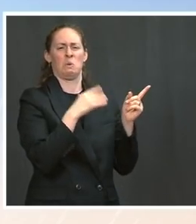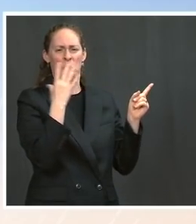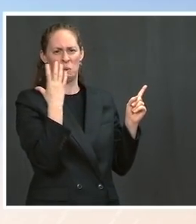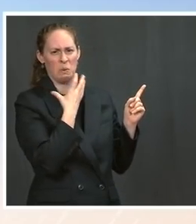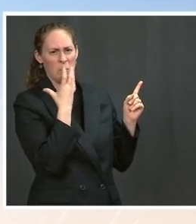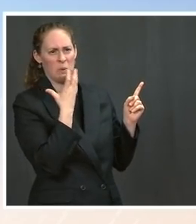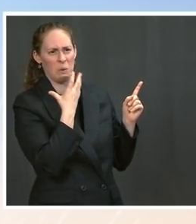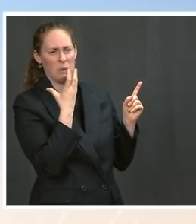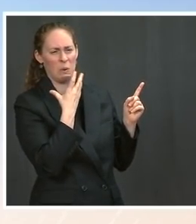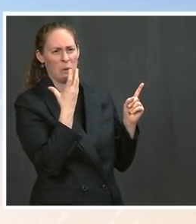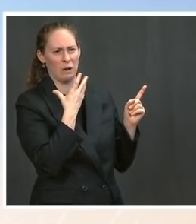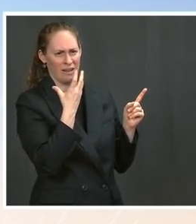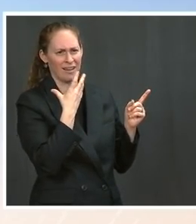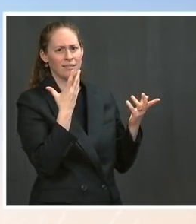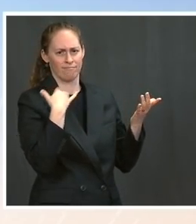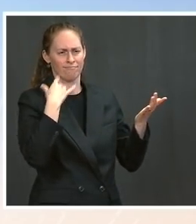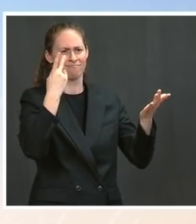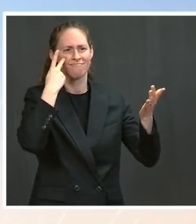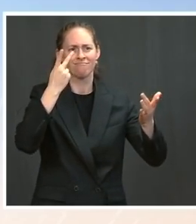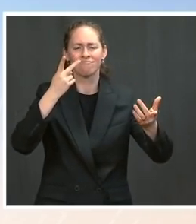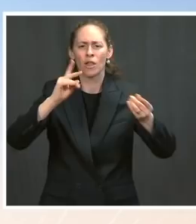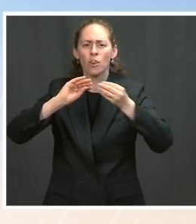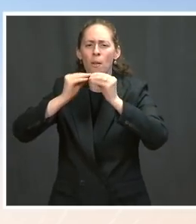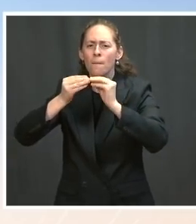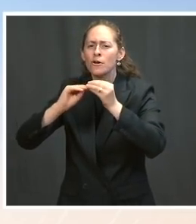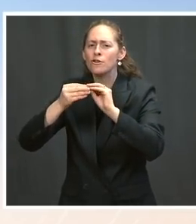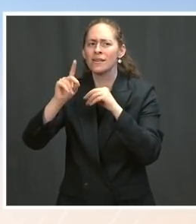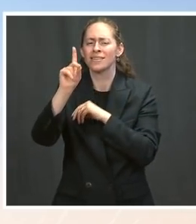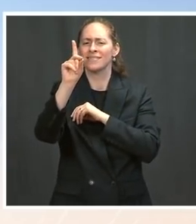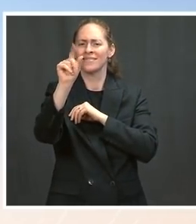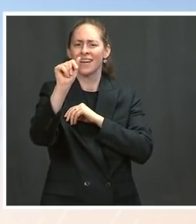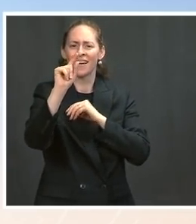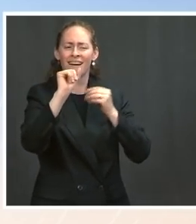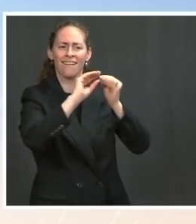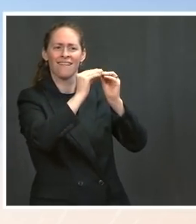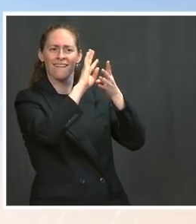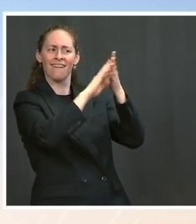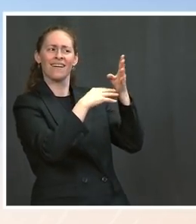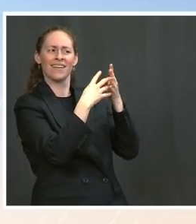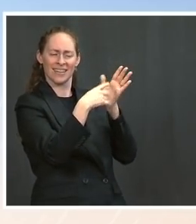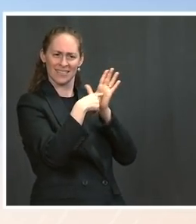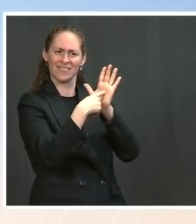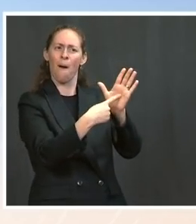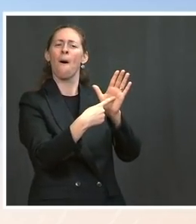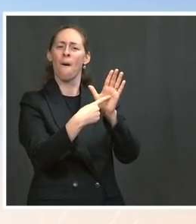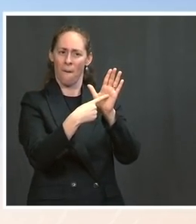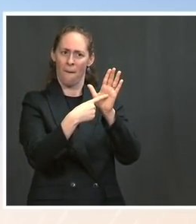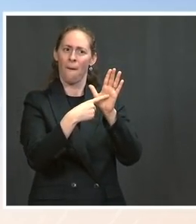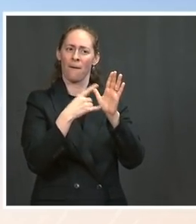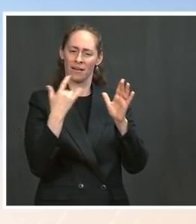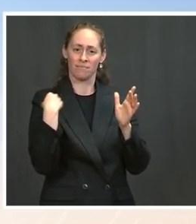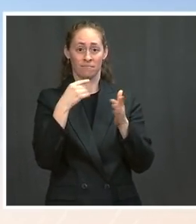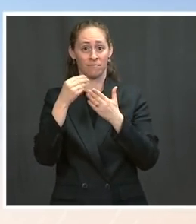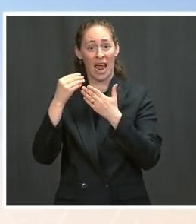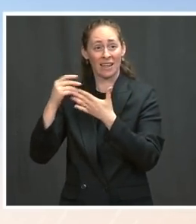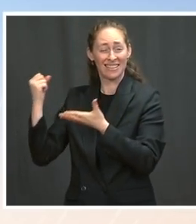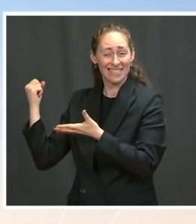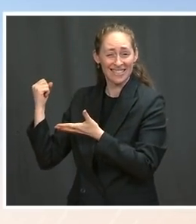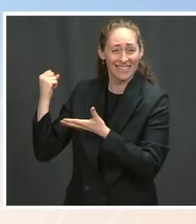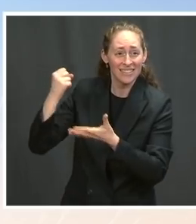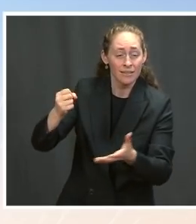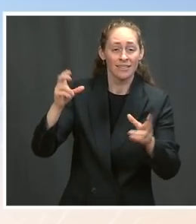standards, by economic experts standards, that the money that has been put into the economy, the $1,400 checks,